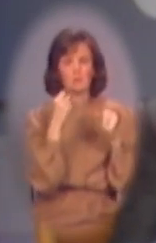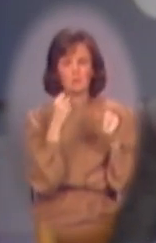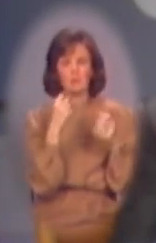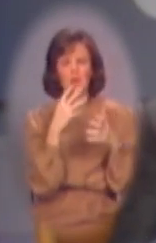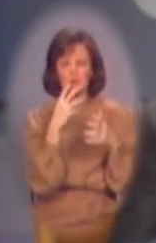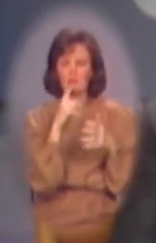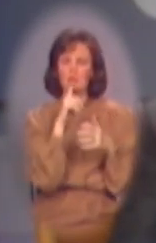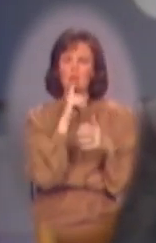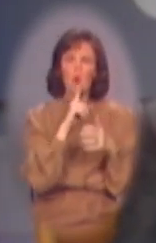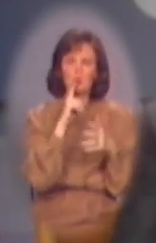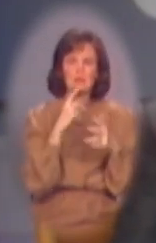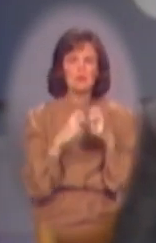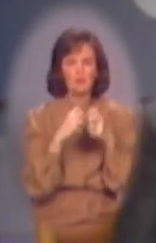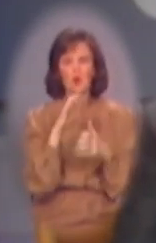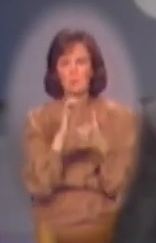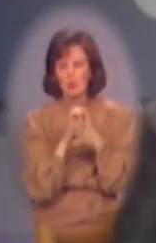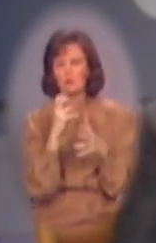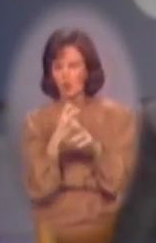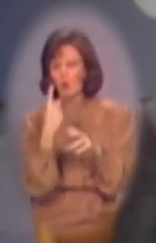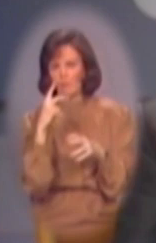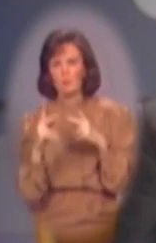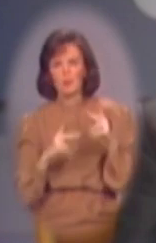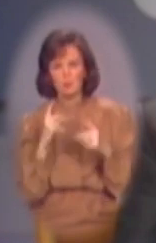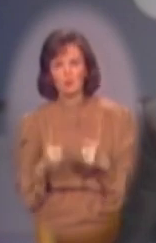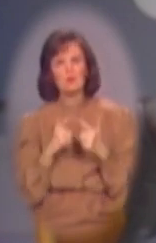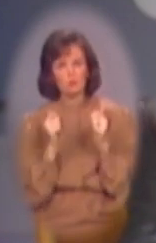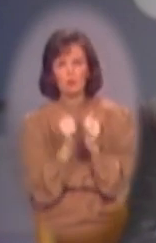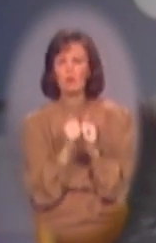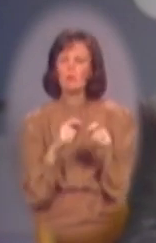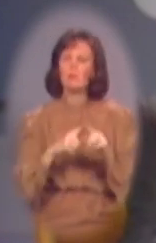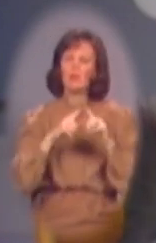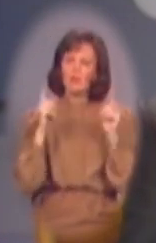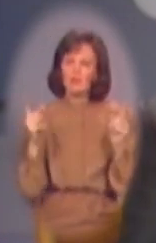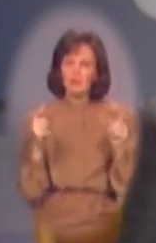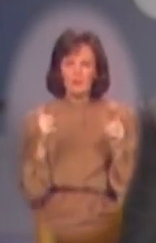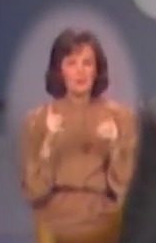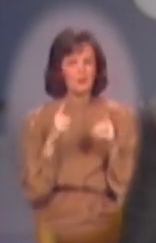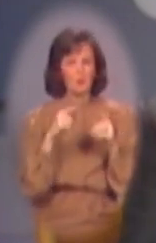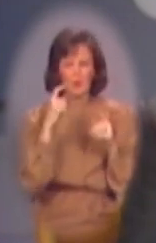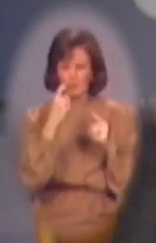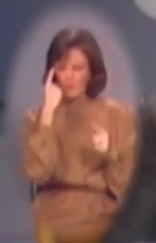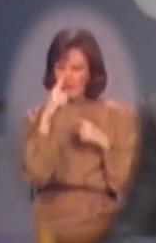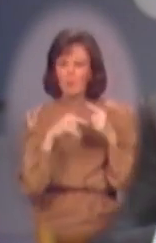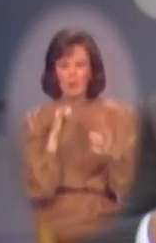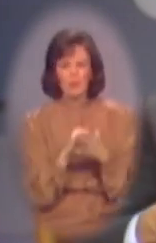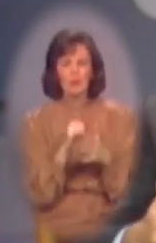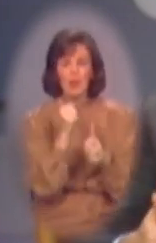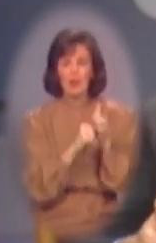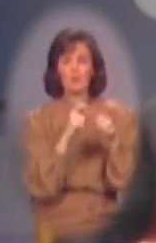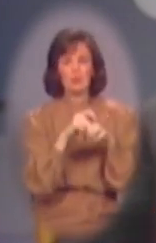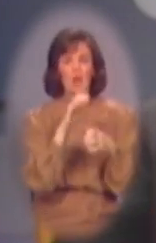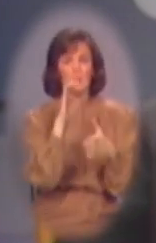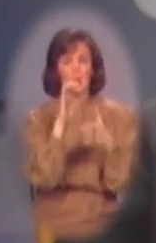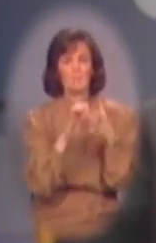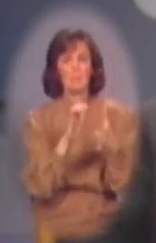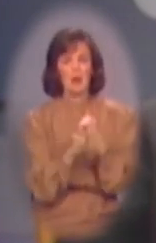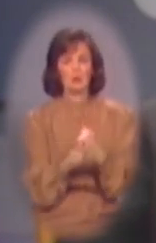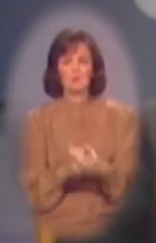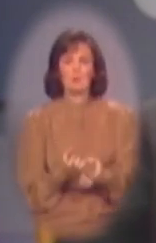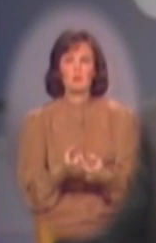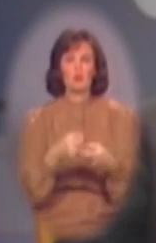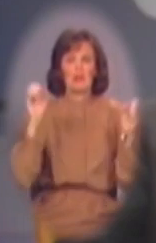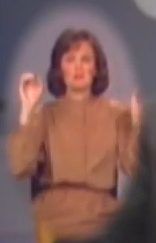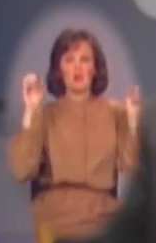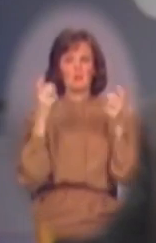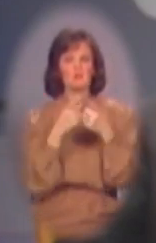lonely, difficult marriages, and it's awfully hard for people to, to live together, but this has to be considered. Every time a marriage, uh, breaks